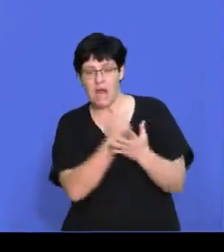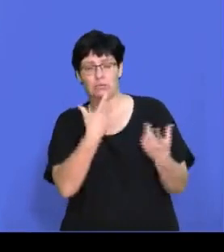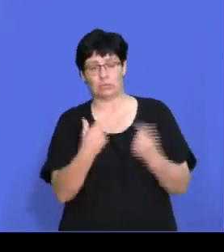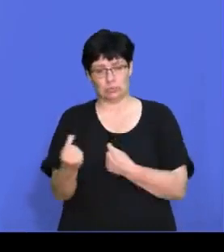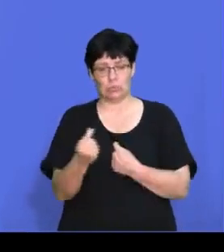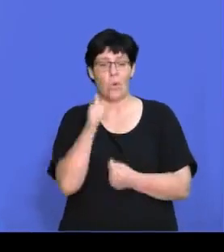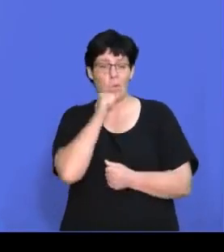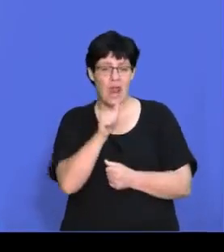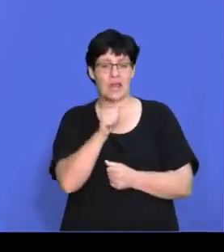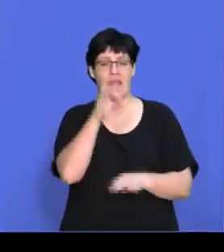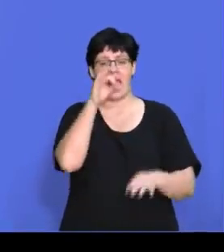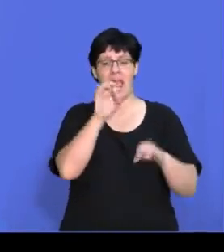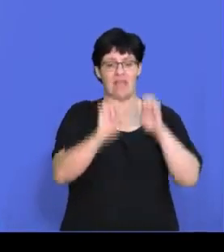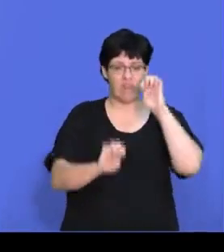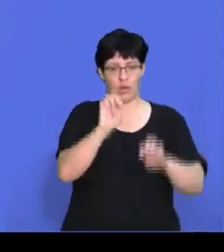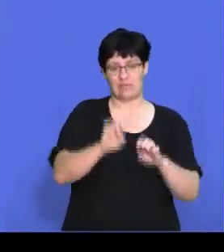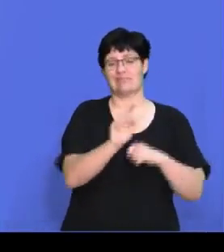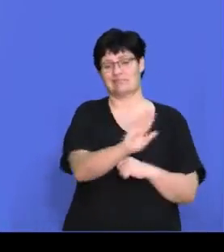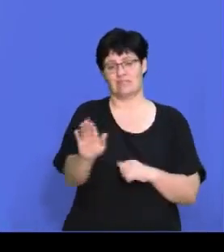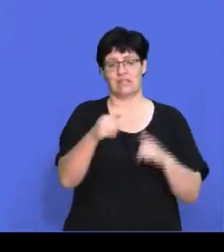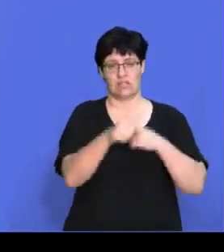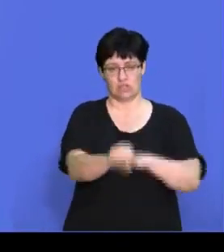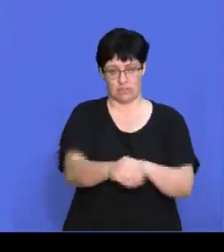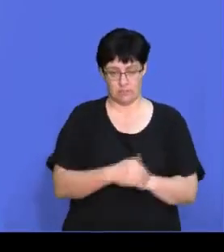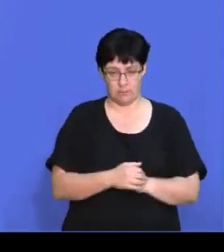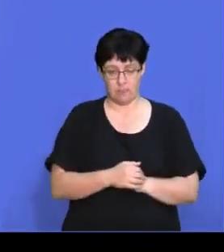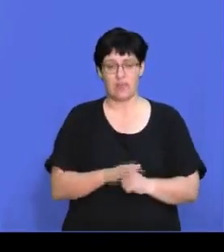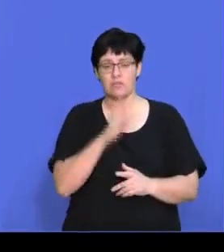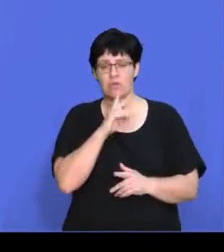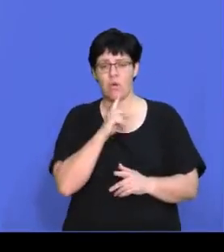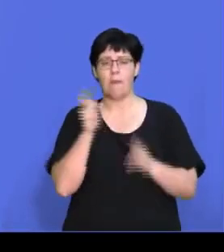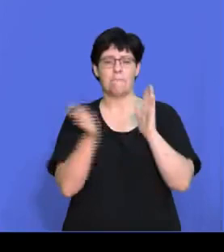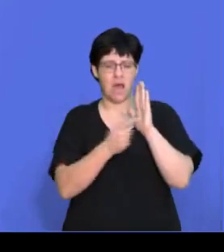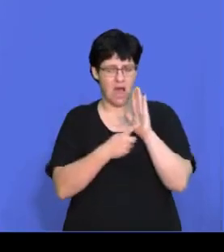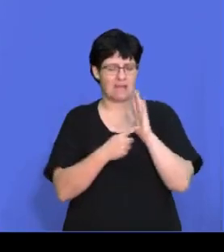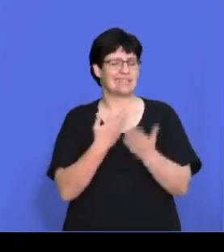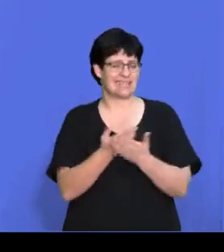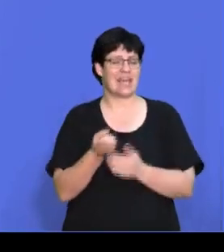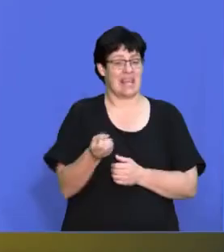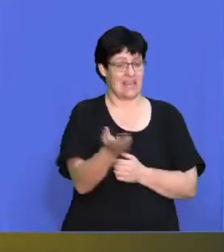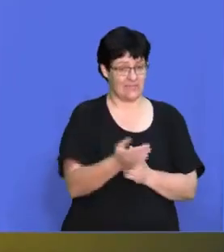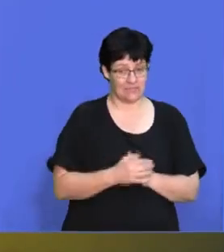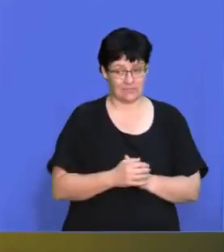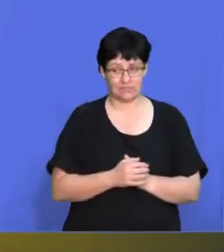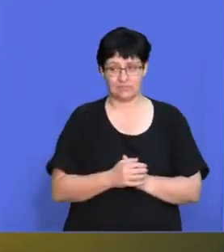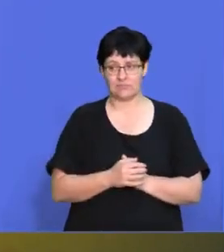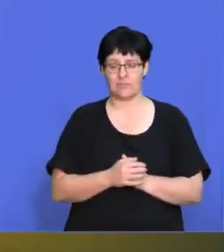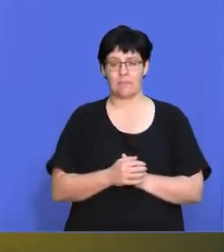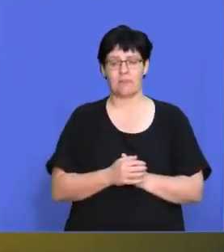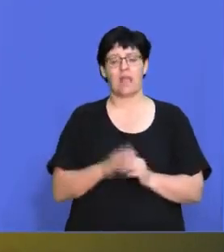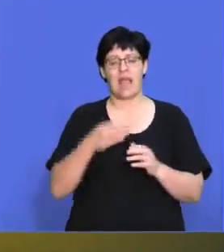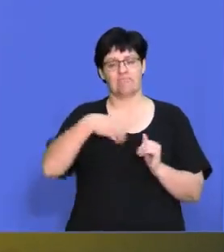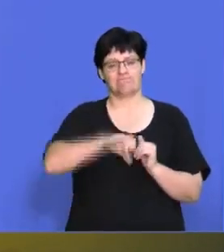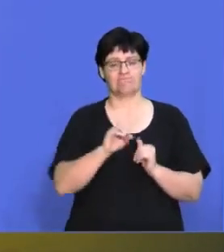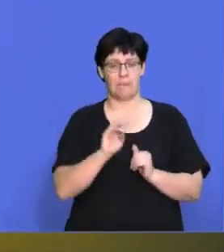consider when evaluating strategies. So I've also given you potential marks that this question could be